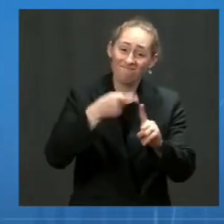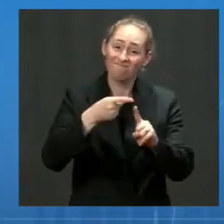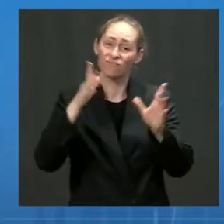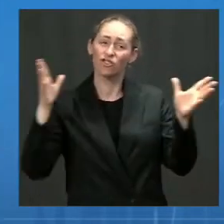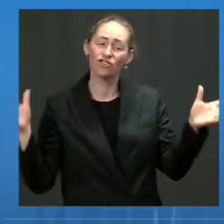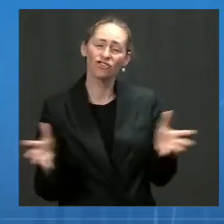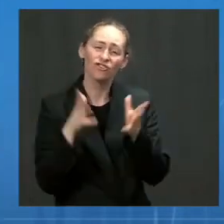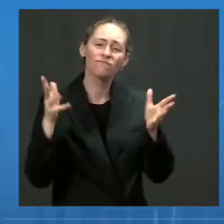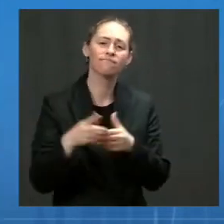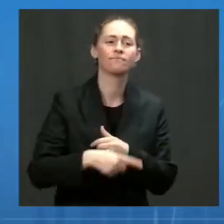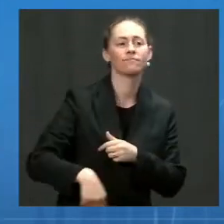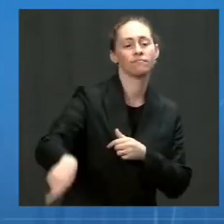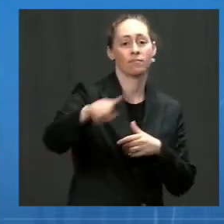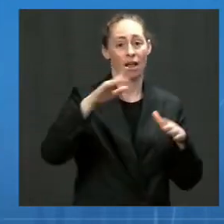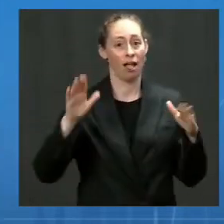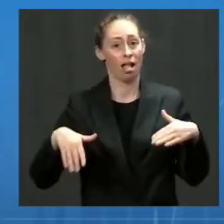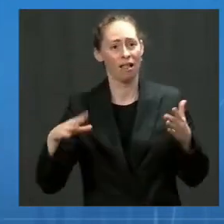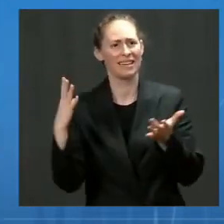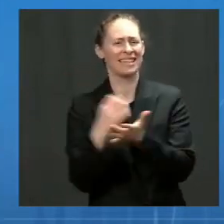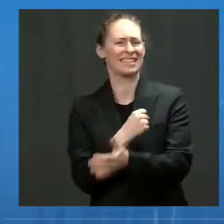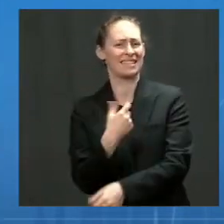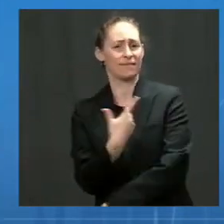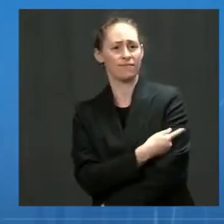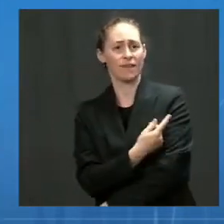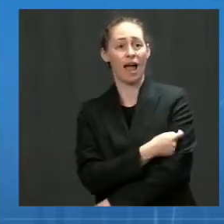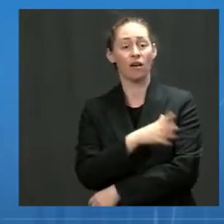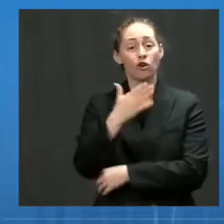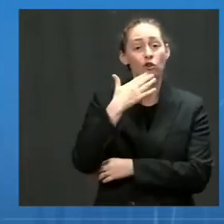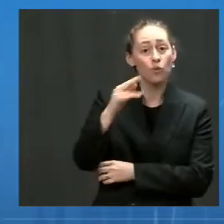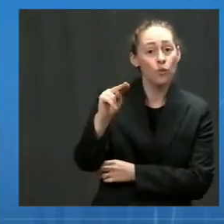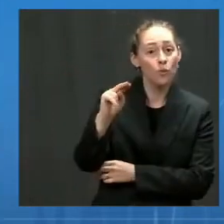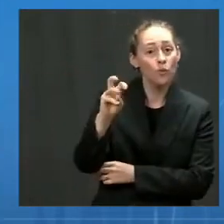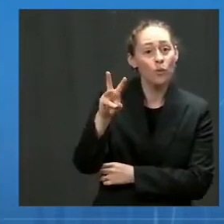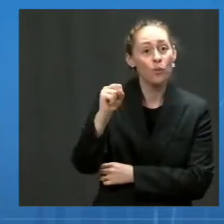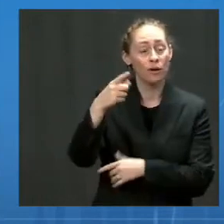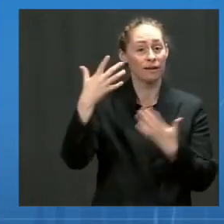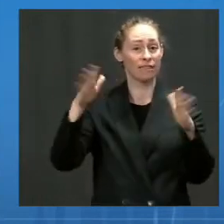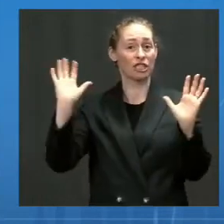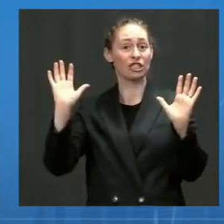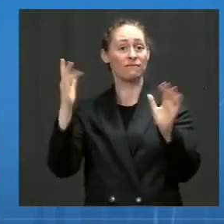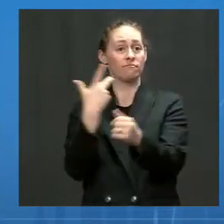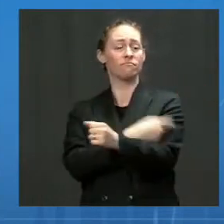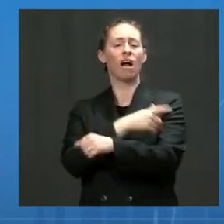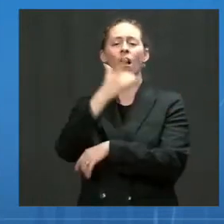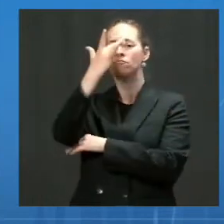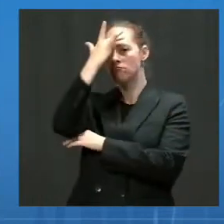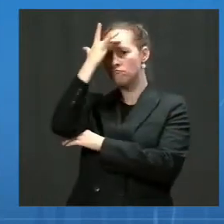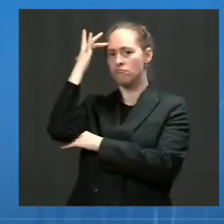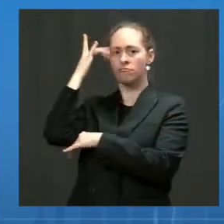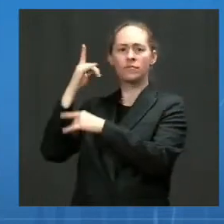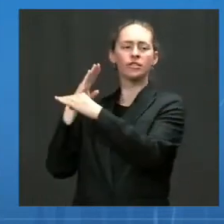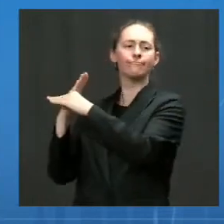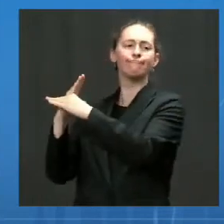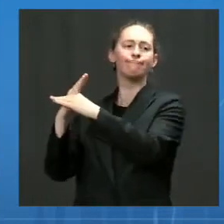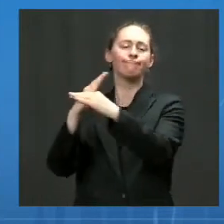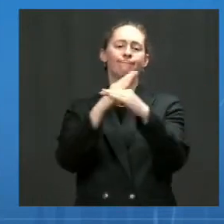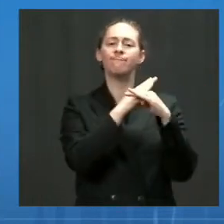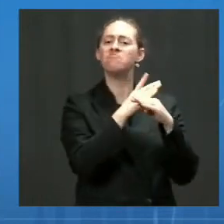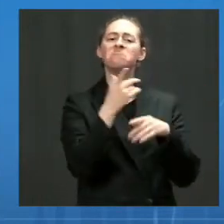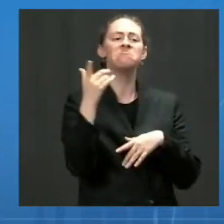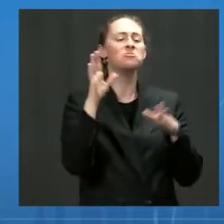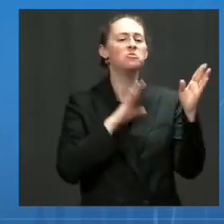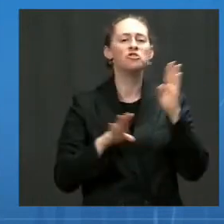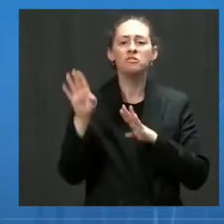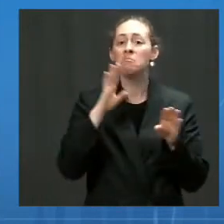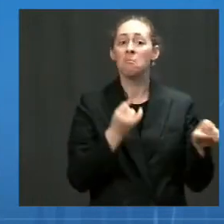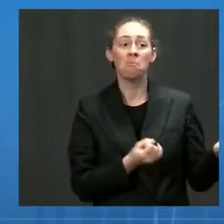The good news is that if you're fully vaccinated, you are protected against severe COVID, hospitalization and death, and are